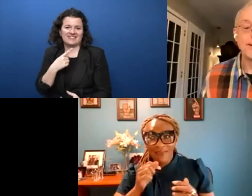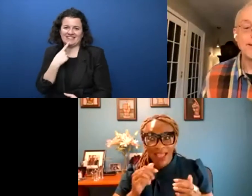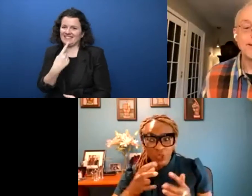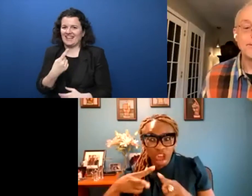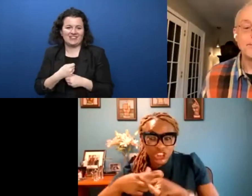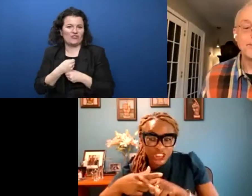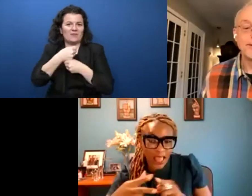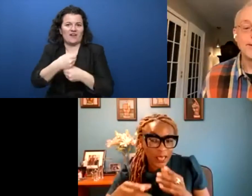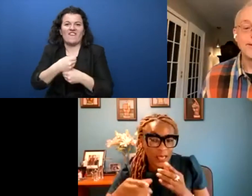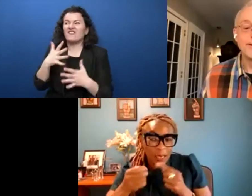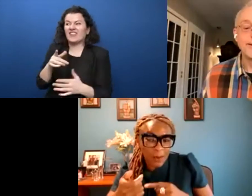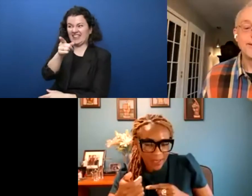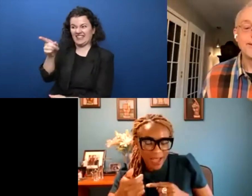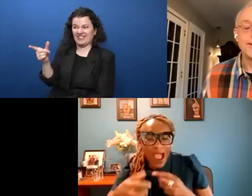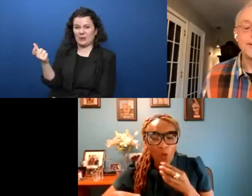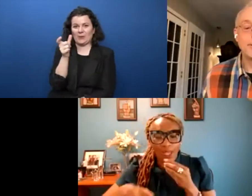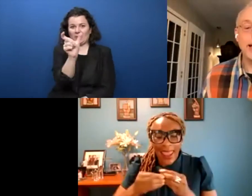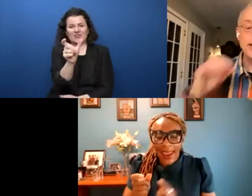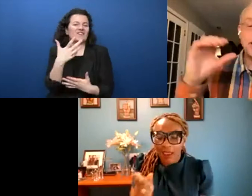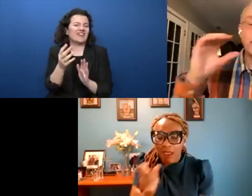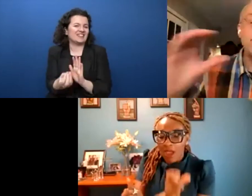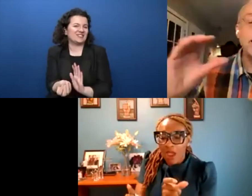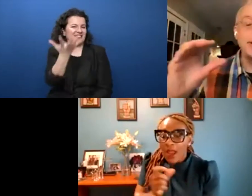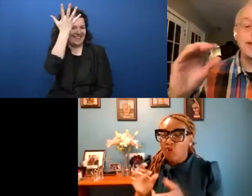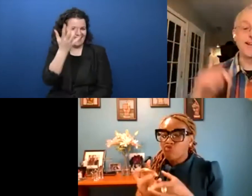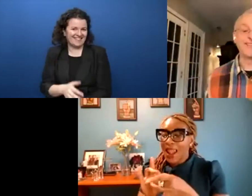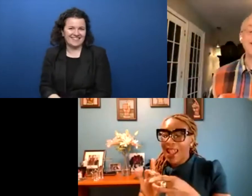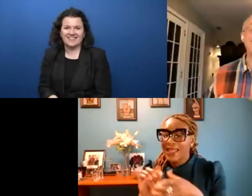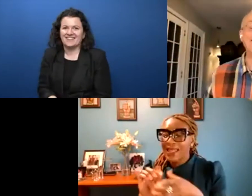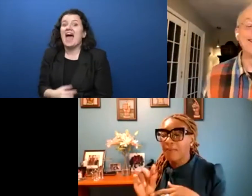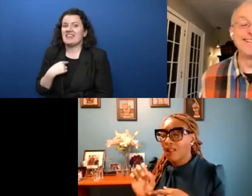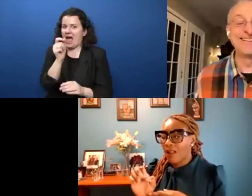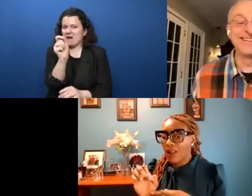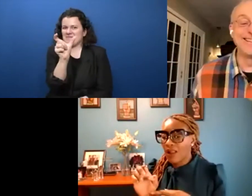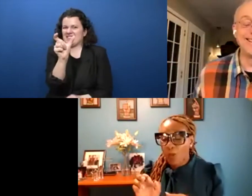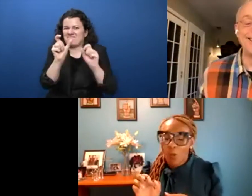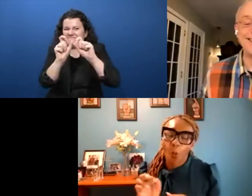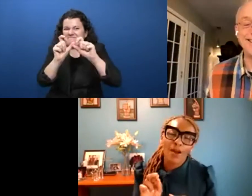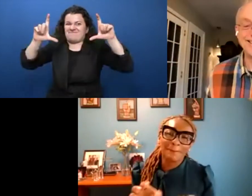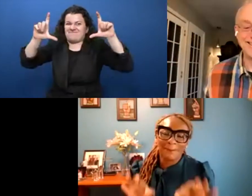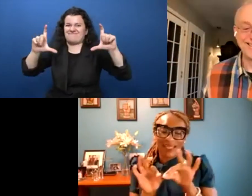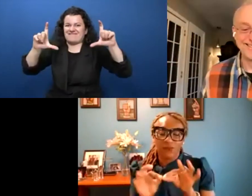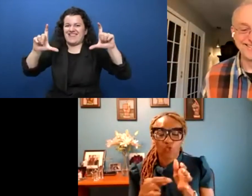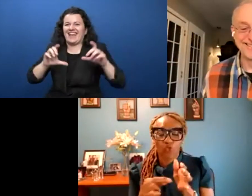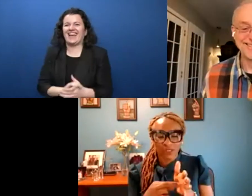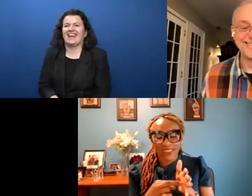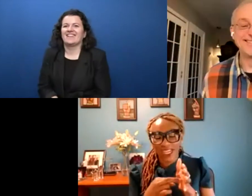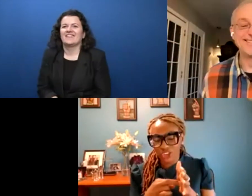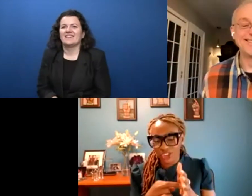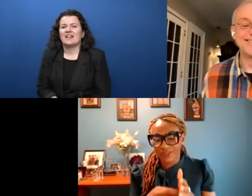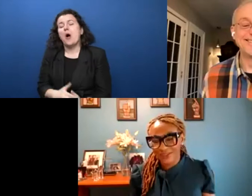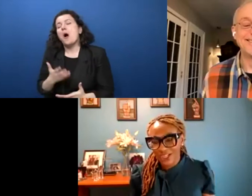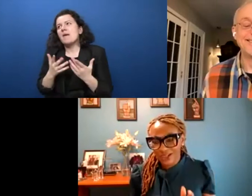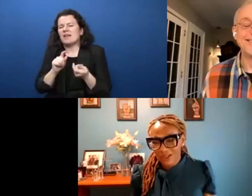said it, so it did get added to the cloud. That means it'll be bigger in the cloud. I would say relatable. So I guess maybe,